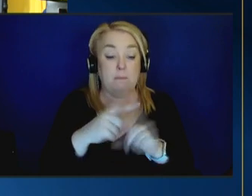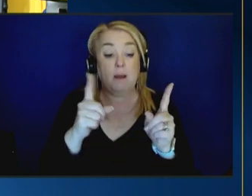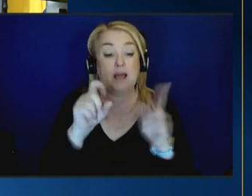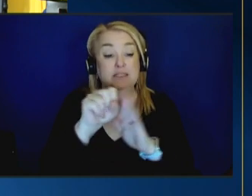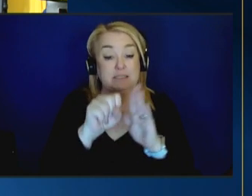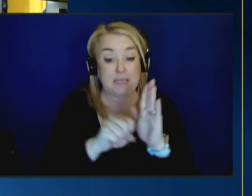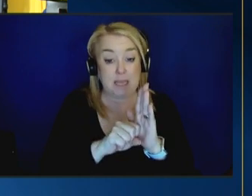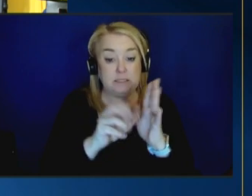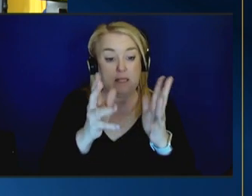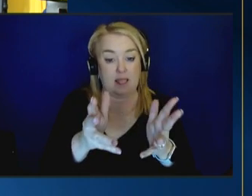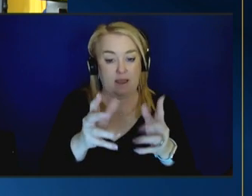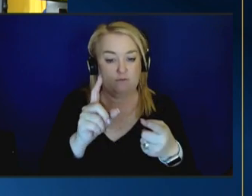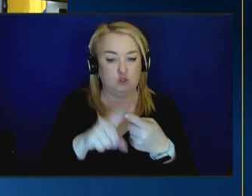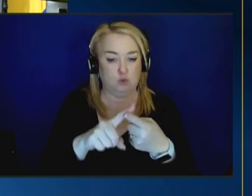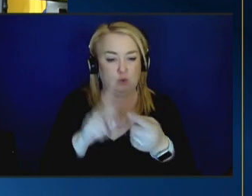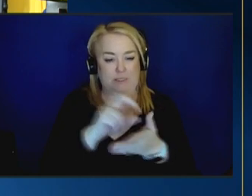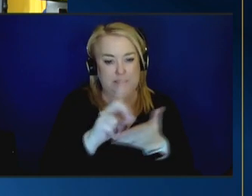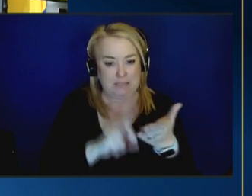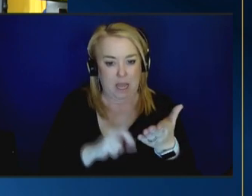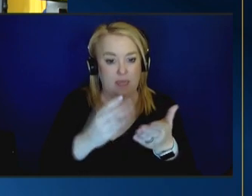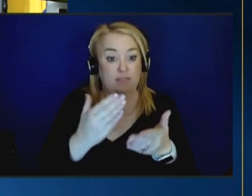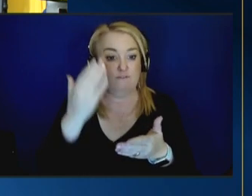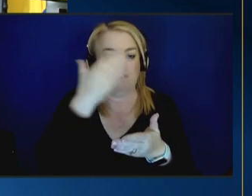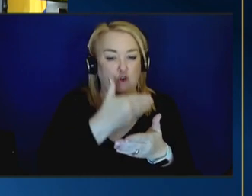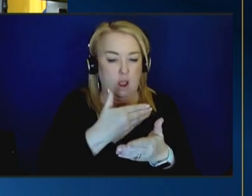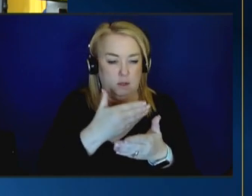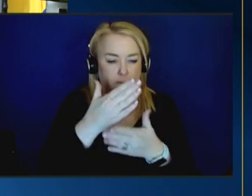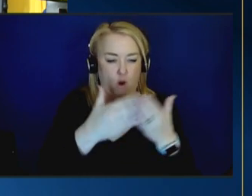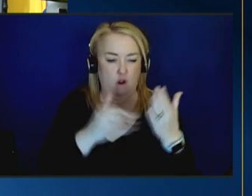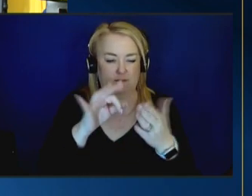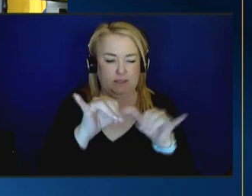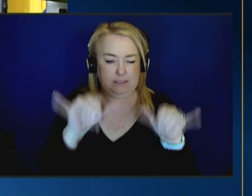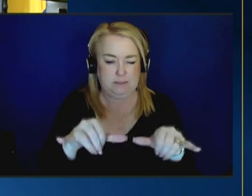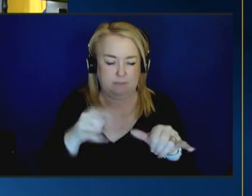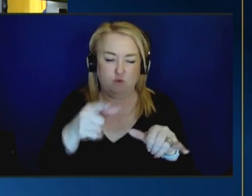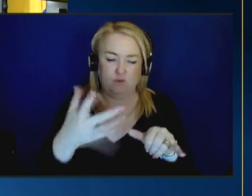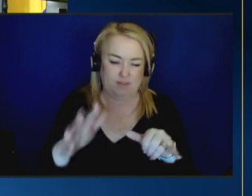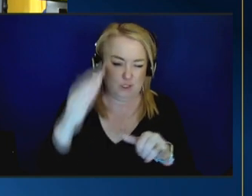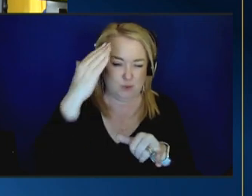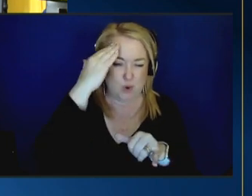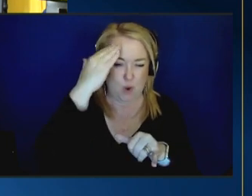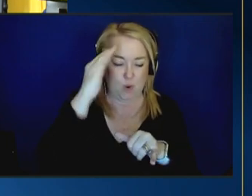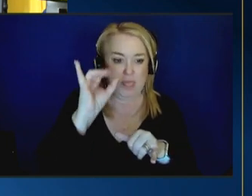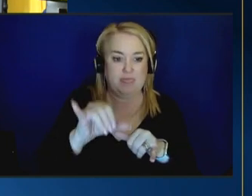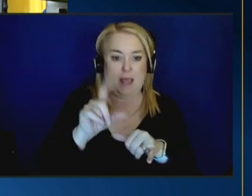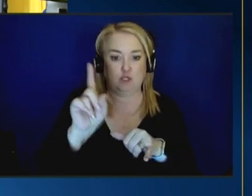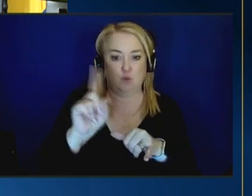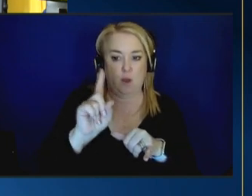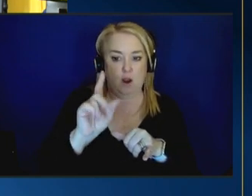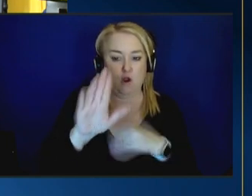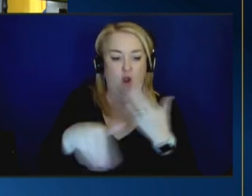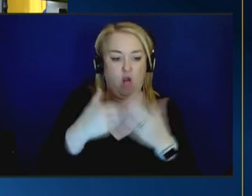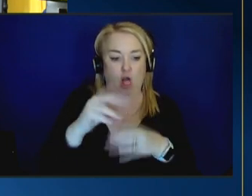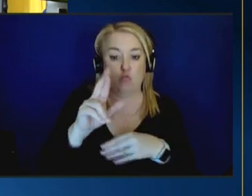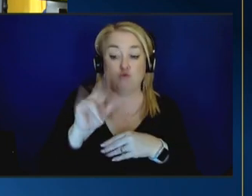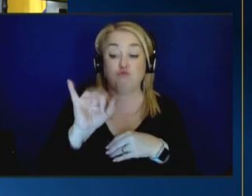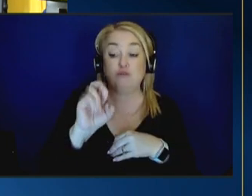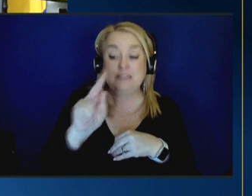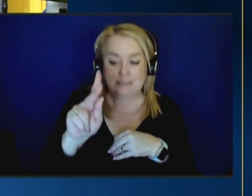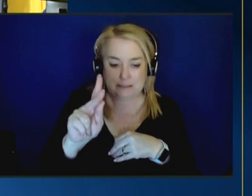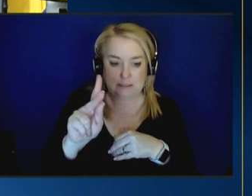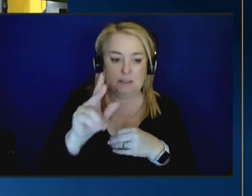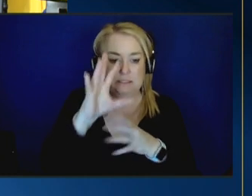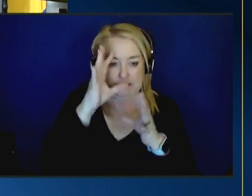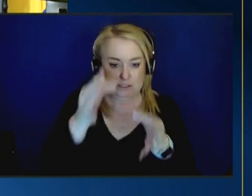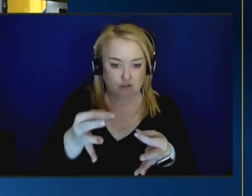design the front end of the system themselves and as many of you know that's where all of the risky decisions get made so rather to